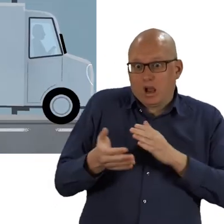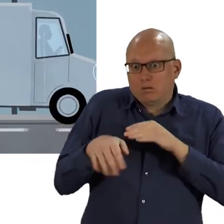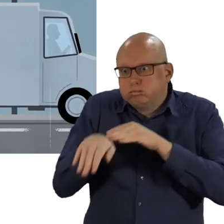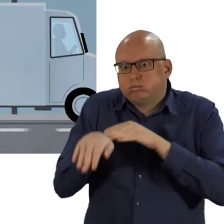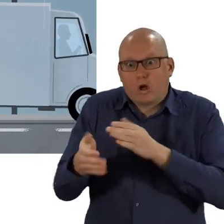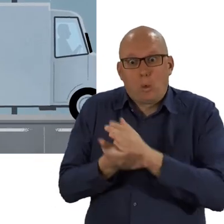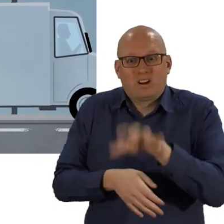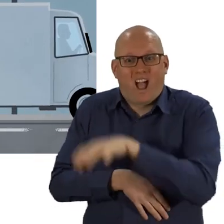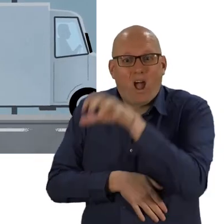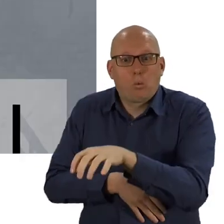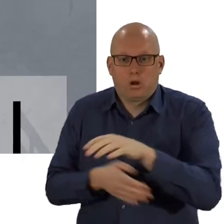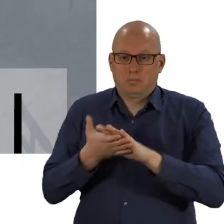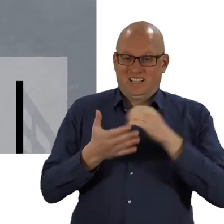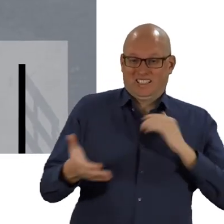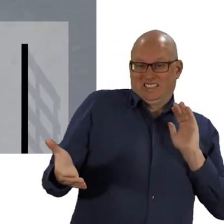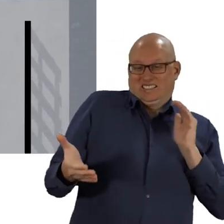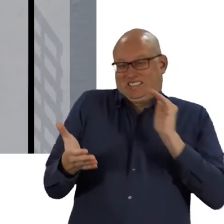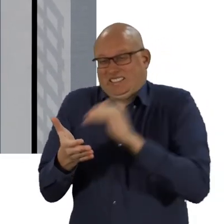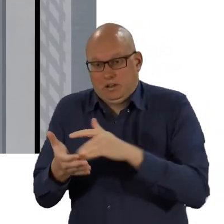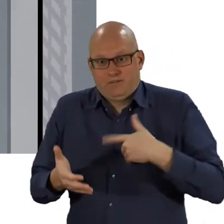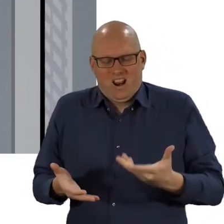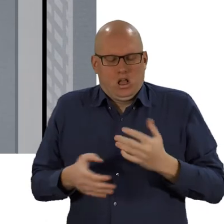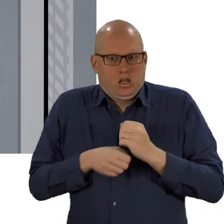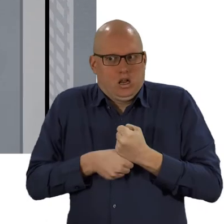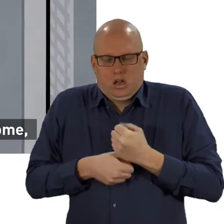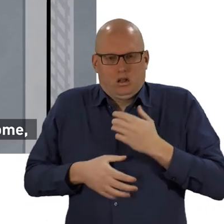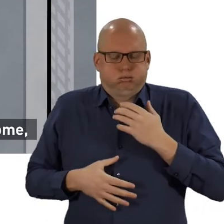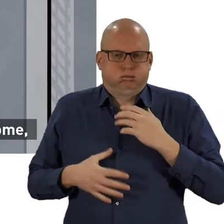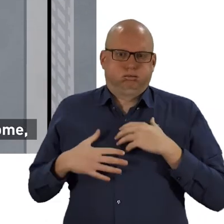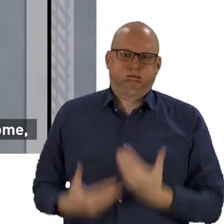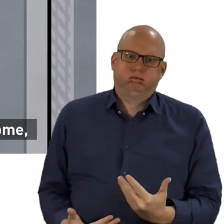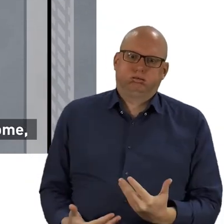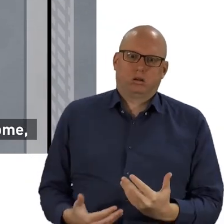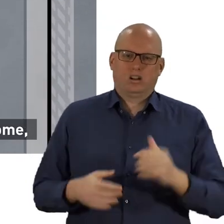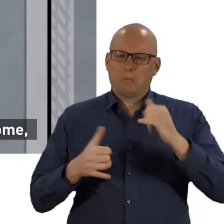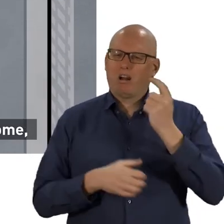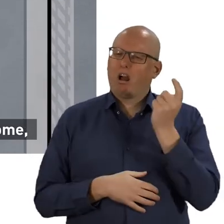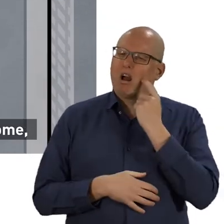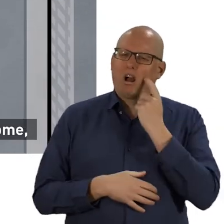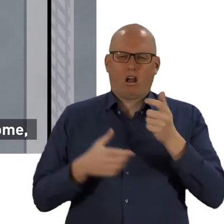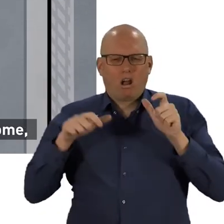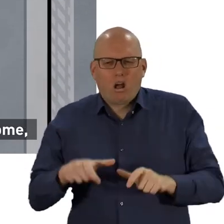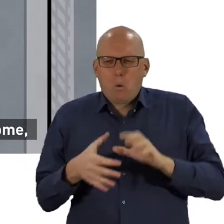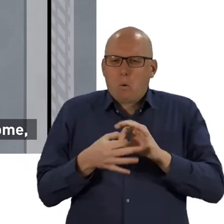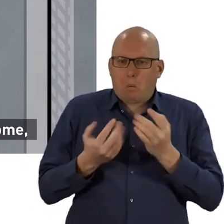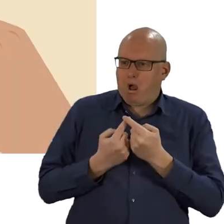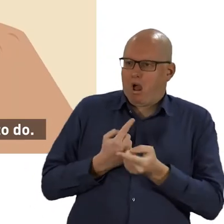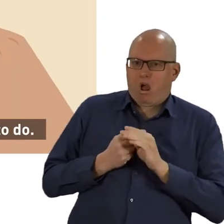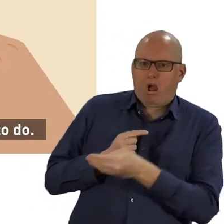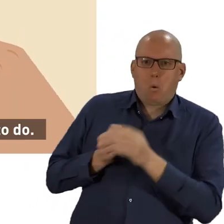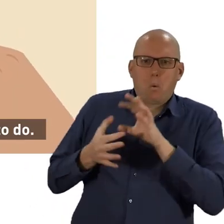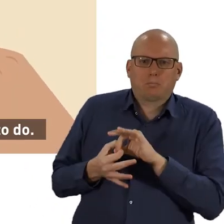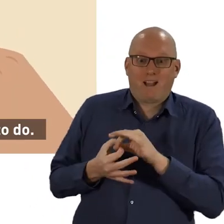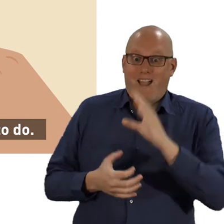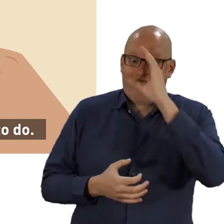getting there can often seem like a test in itself. If you sometimes feel it'd be easier just to stay at or near